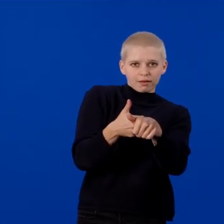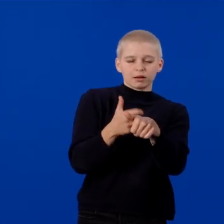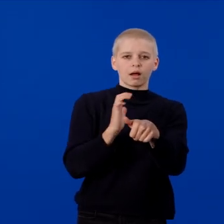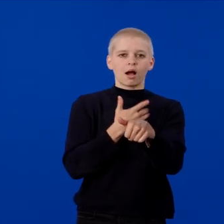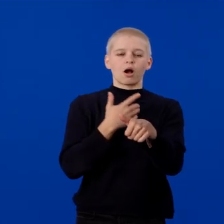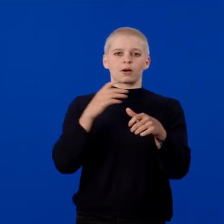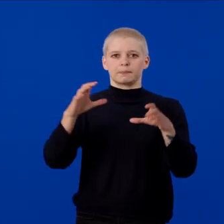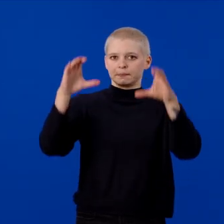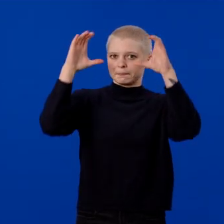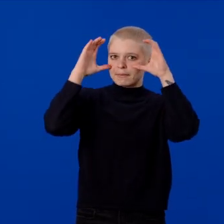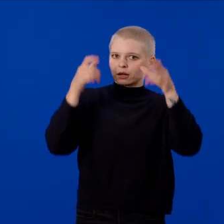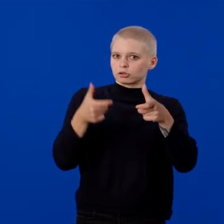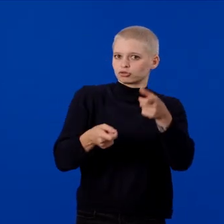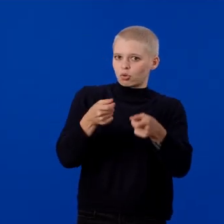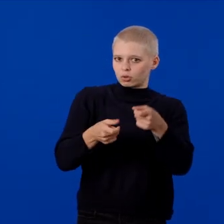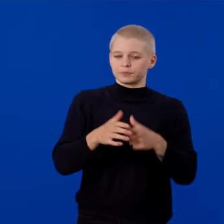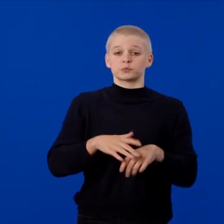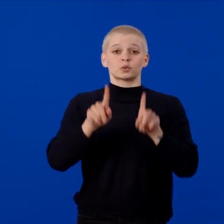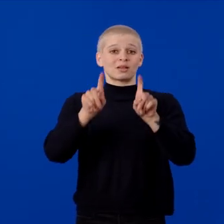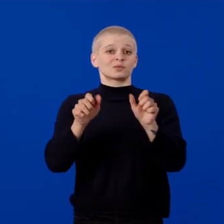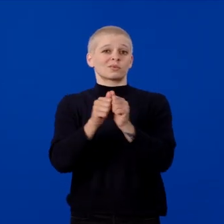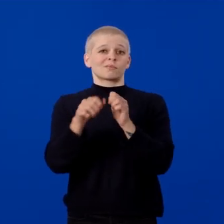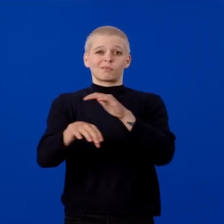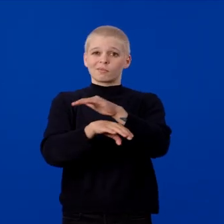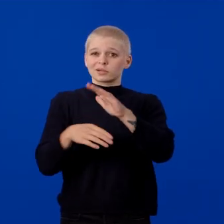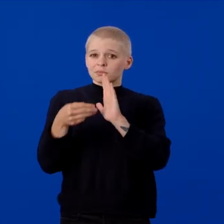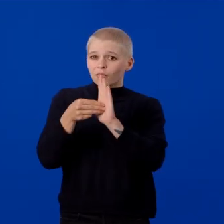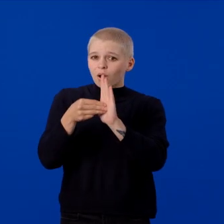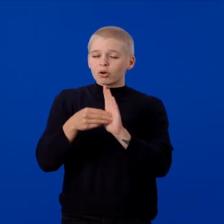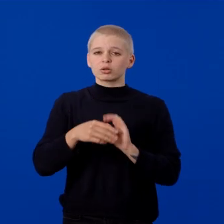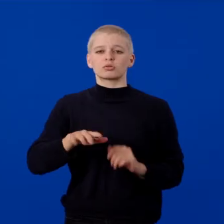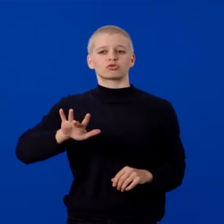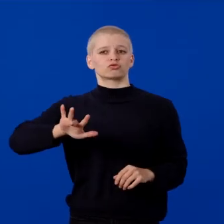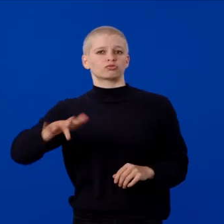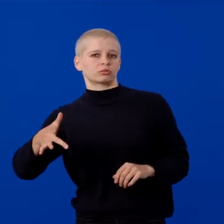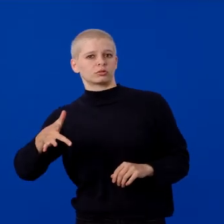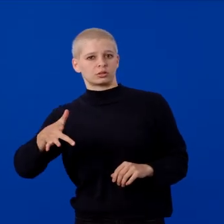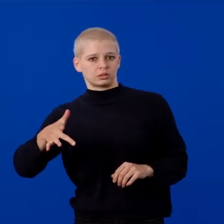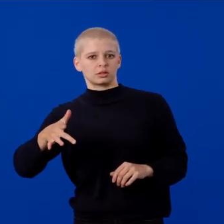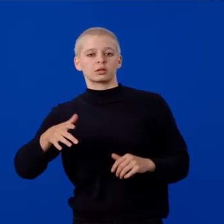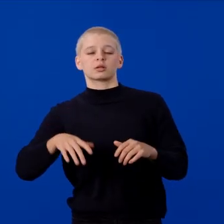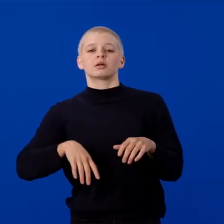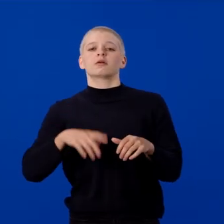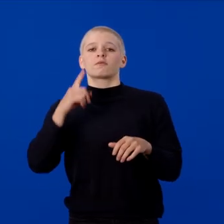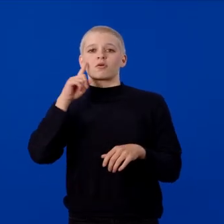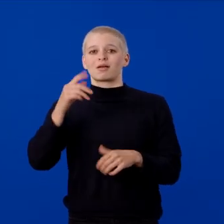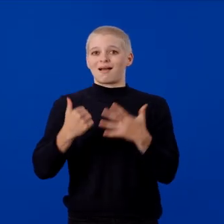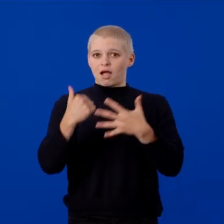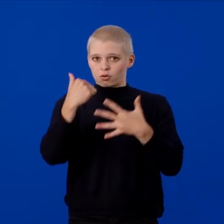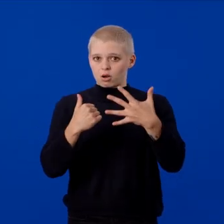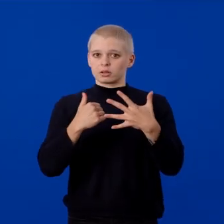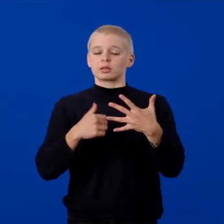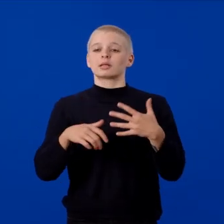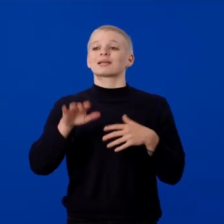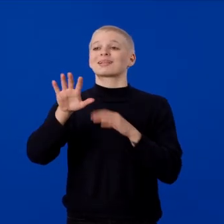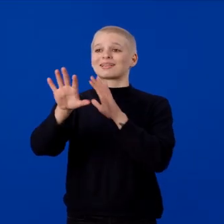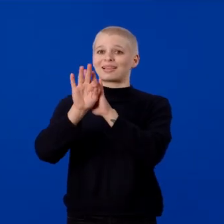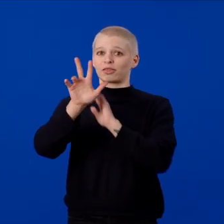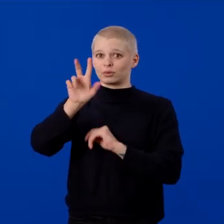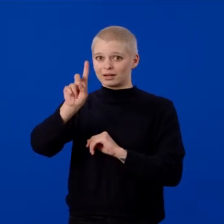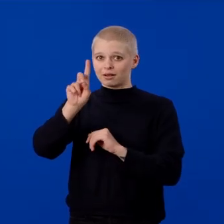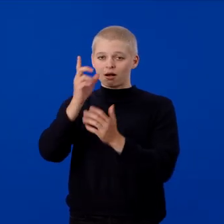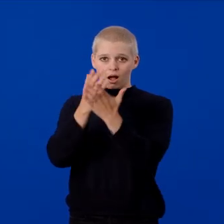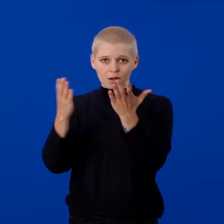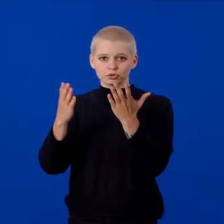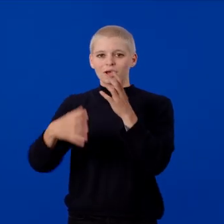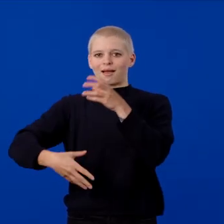To test our scene with the basic model, simply right-click on the hierarchy, click on 3D object, add a cube, and name it